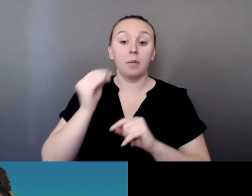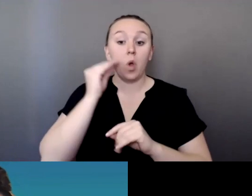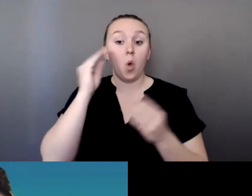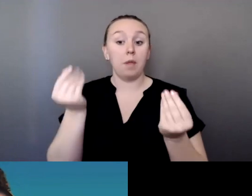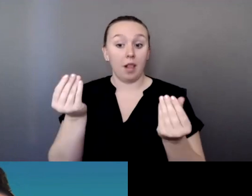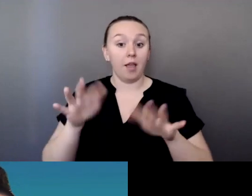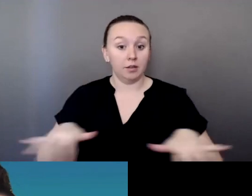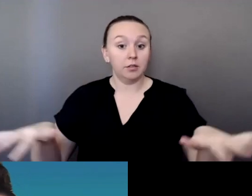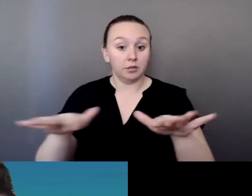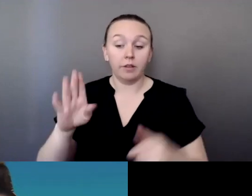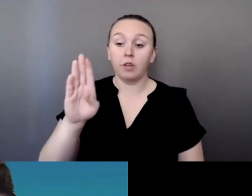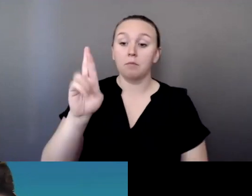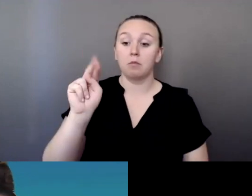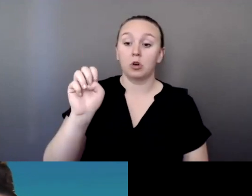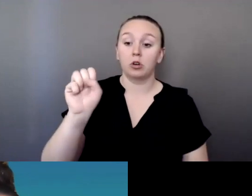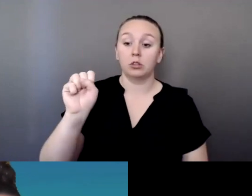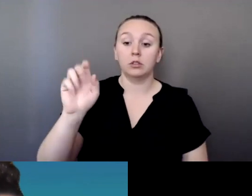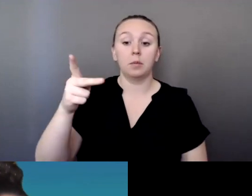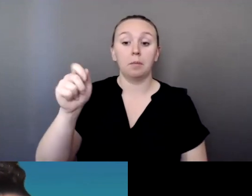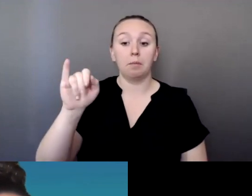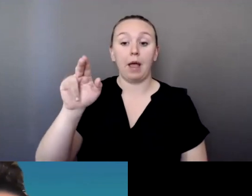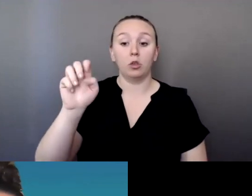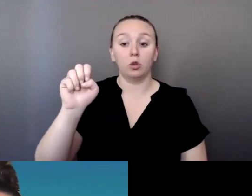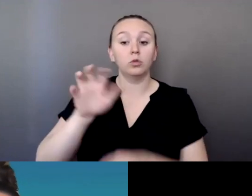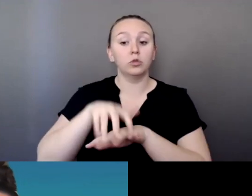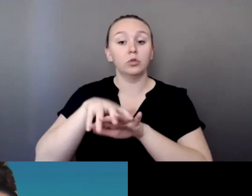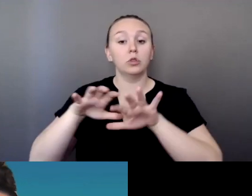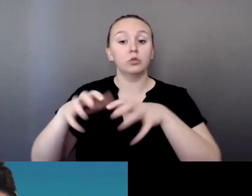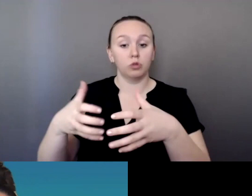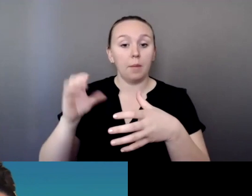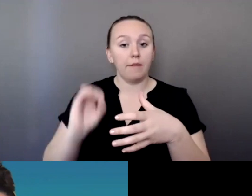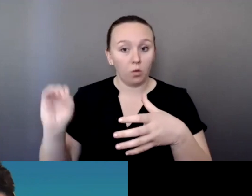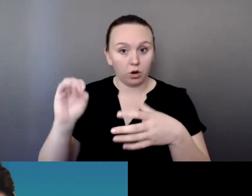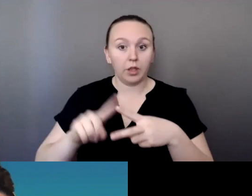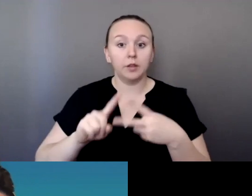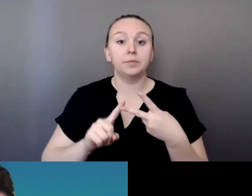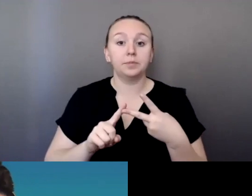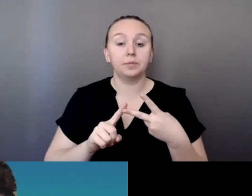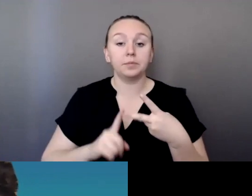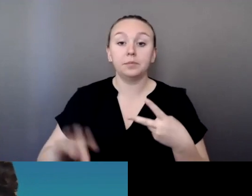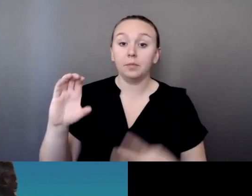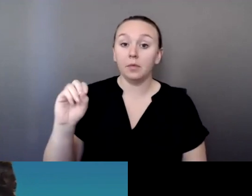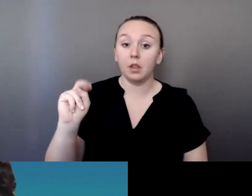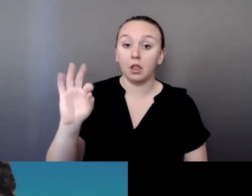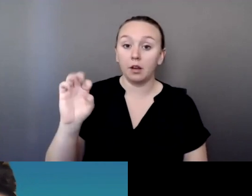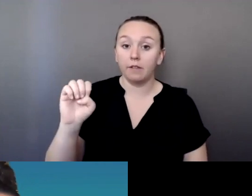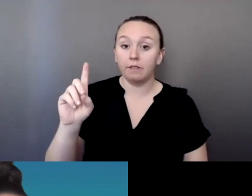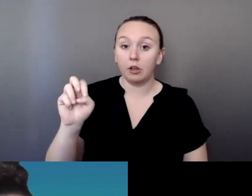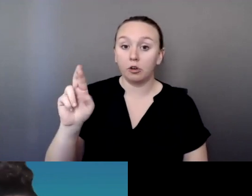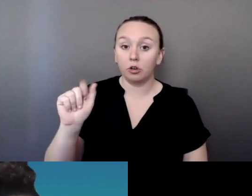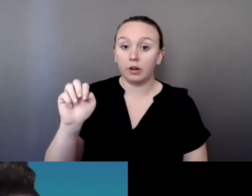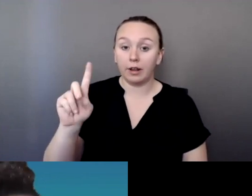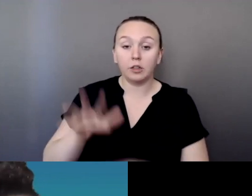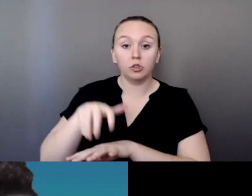the Burns Paiute tribe of Oregon, the confederated tribes of the Warm